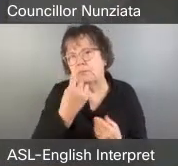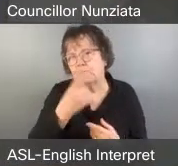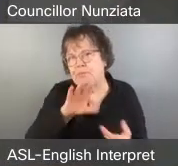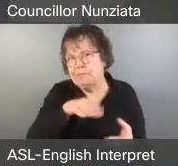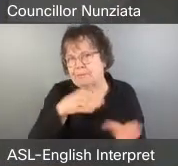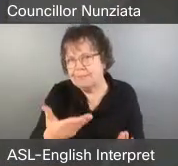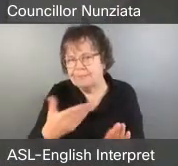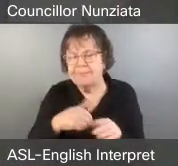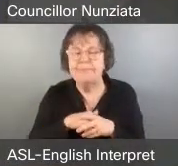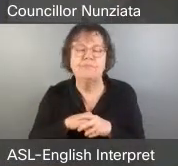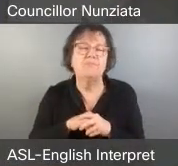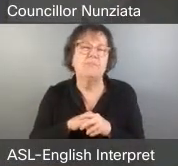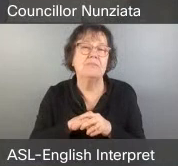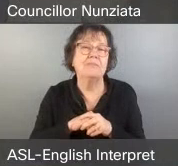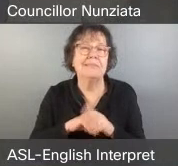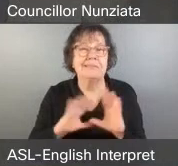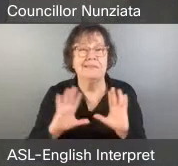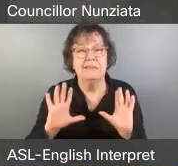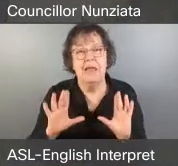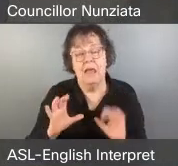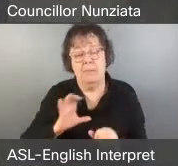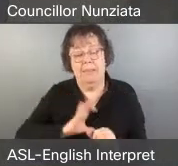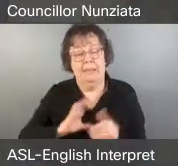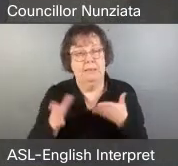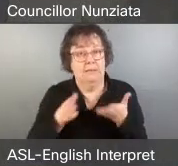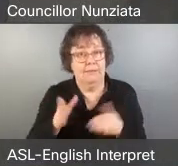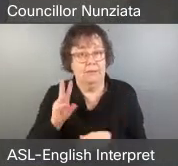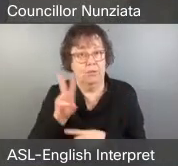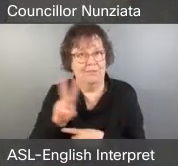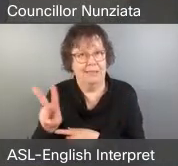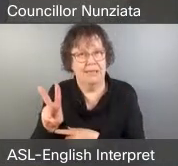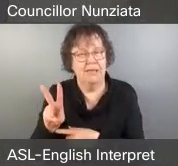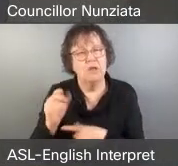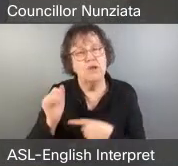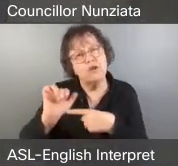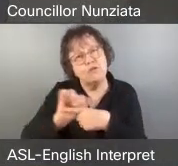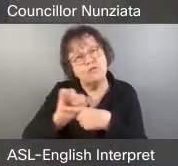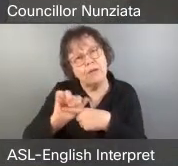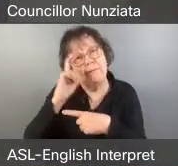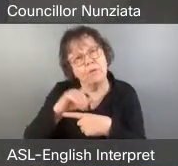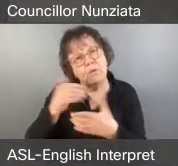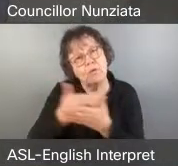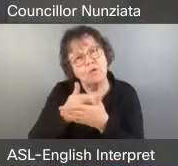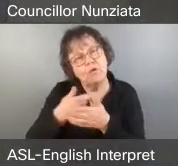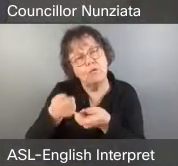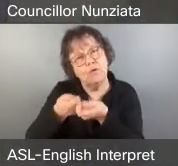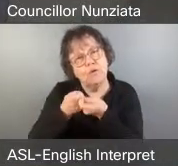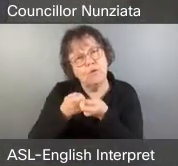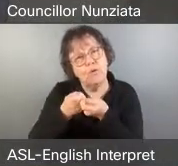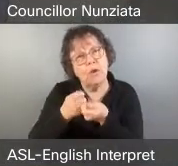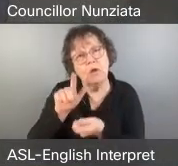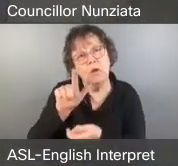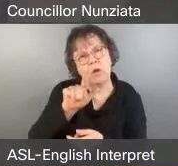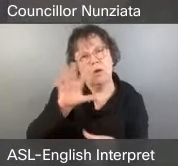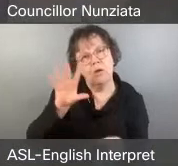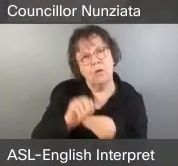As stated on the police service website, training for a new recruit is 24 weeks.